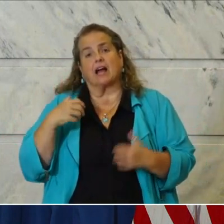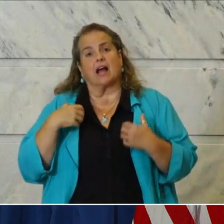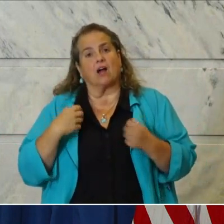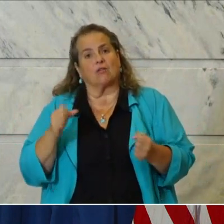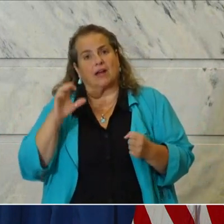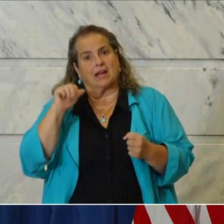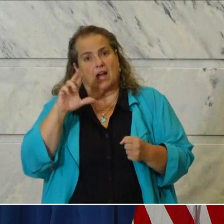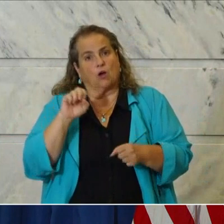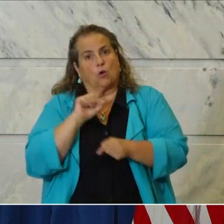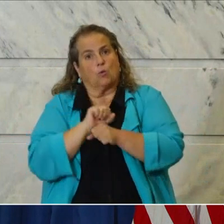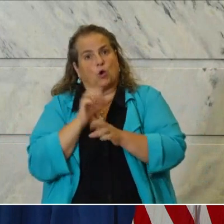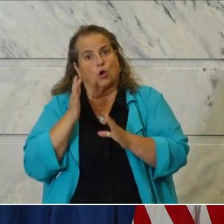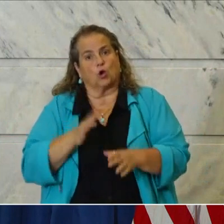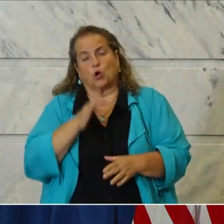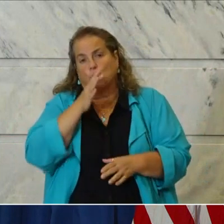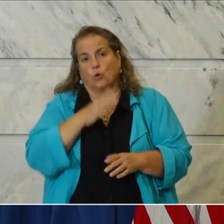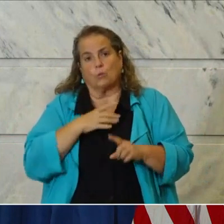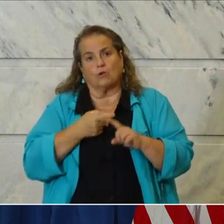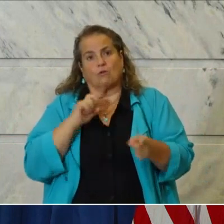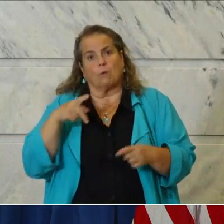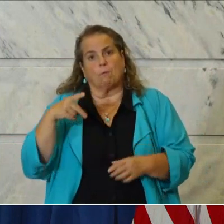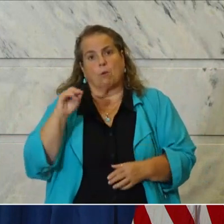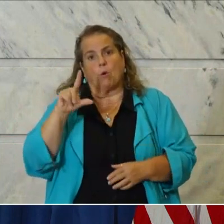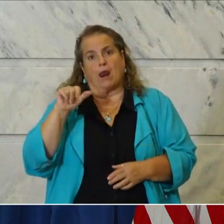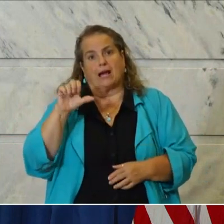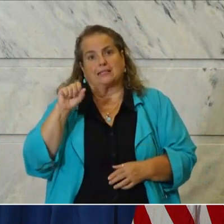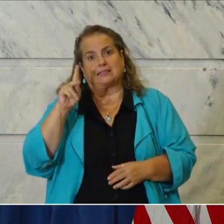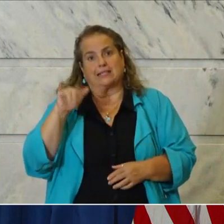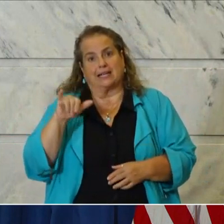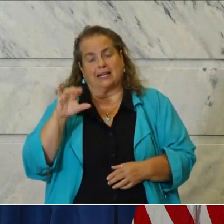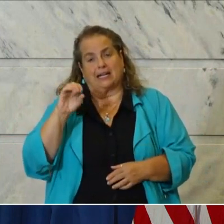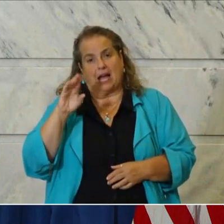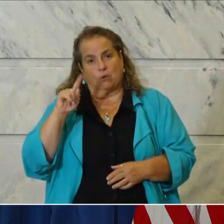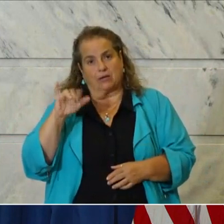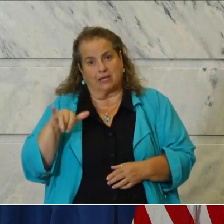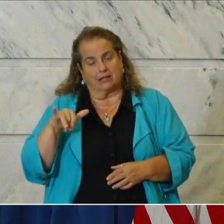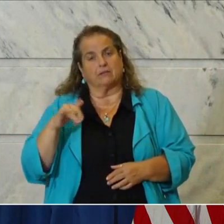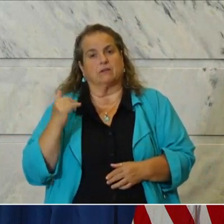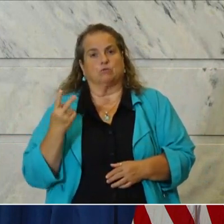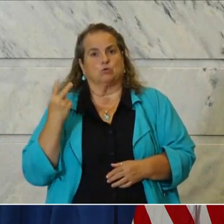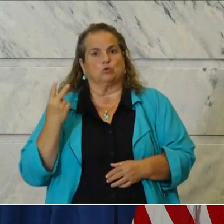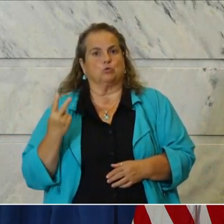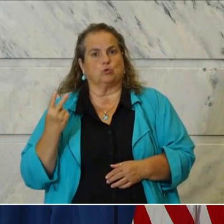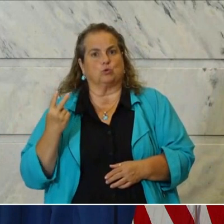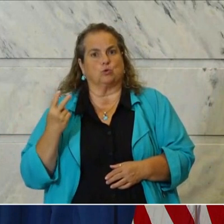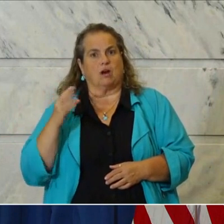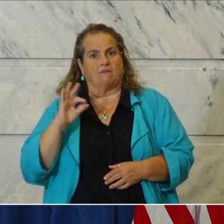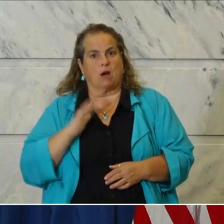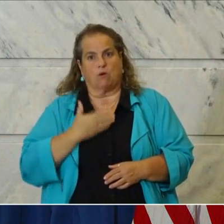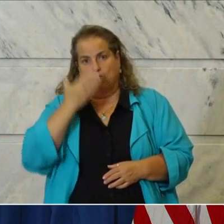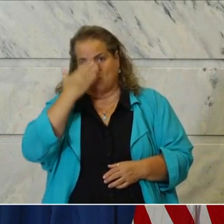worker, a woman from Pulaski County. We lost two of our frontline workers today.